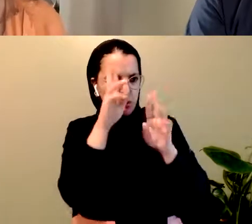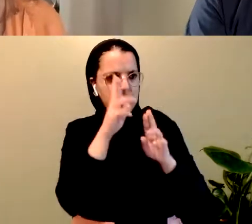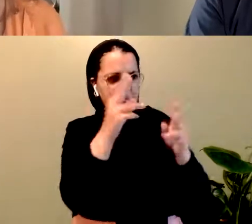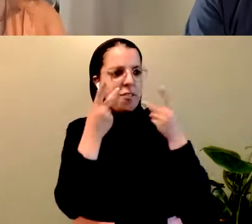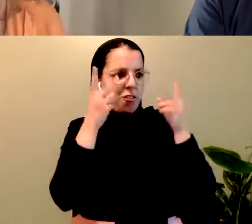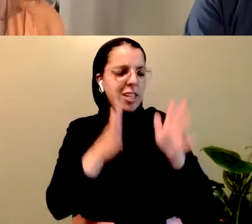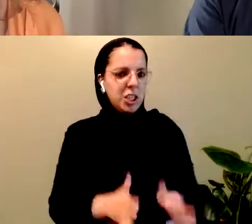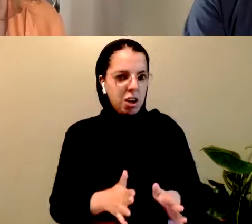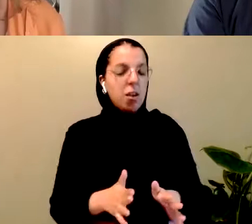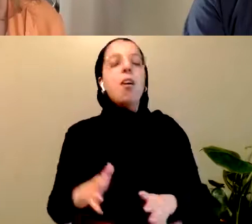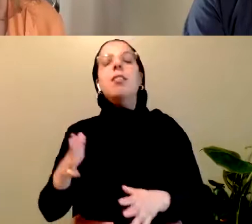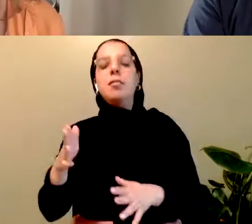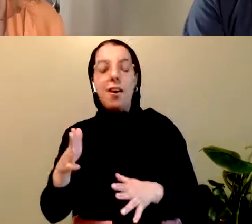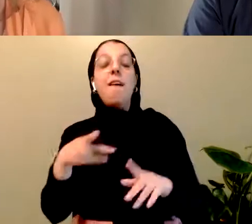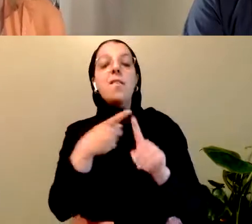from Coast Salish people.